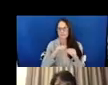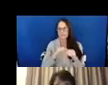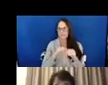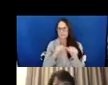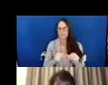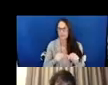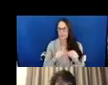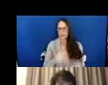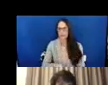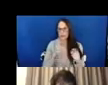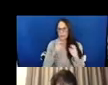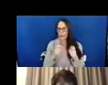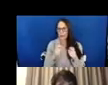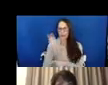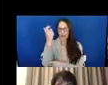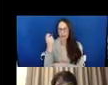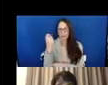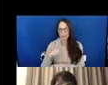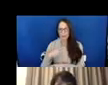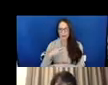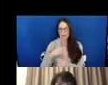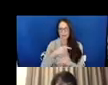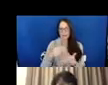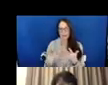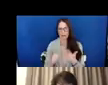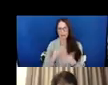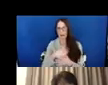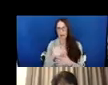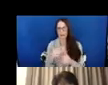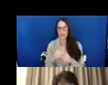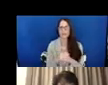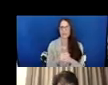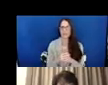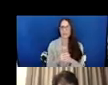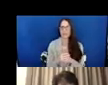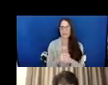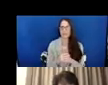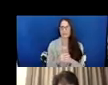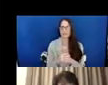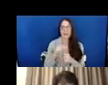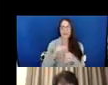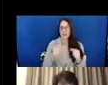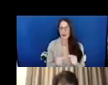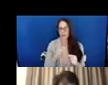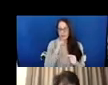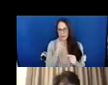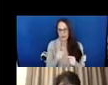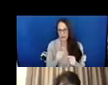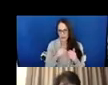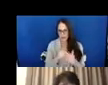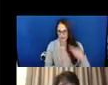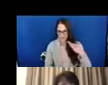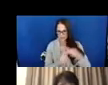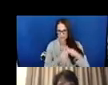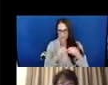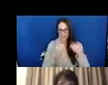benefits, among others. While these harms do not often rise to the level of headlines, they carry